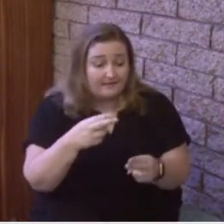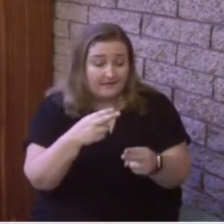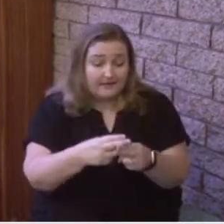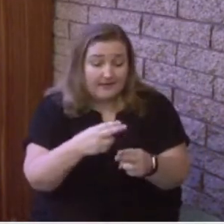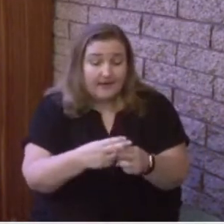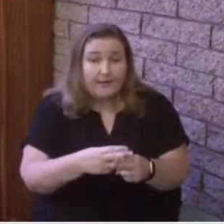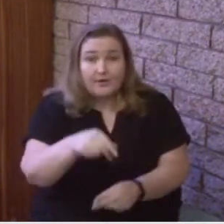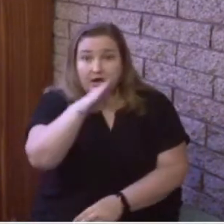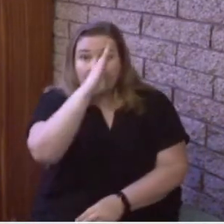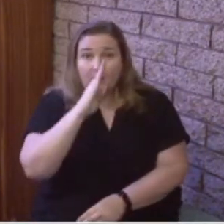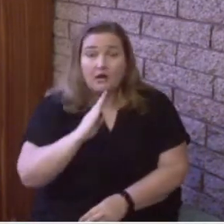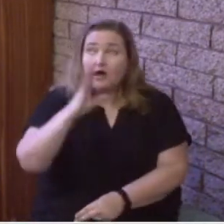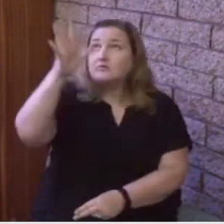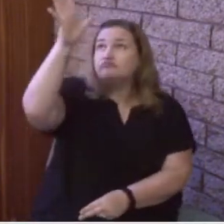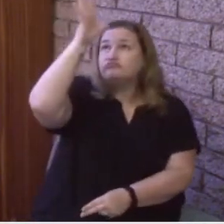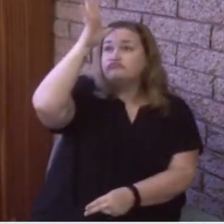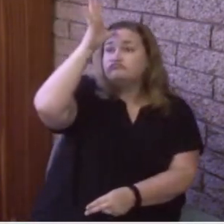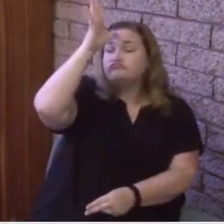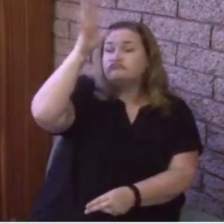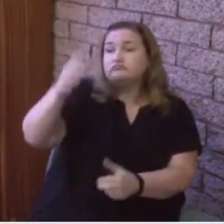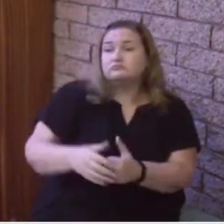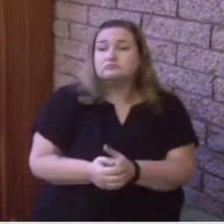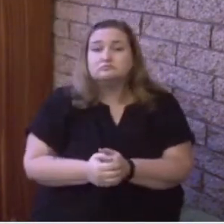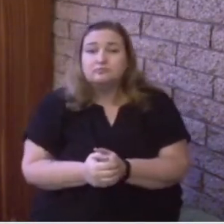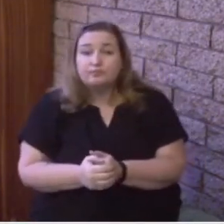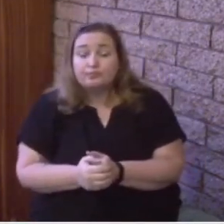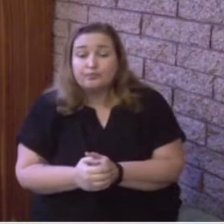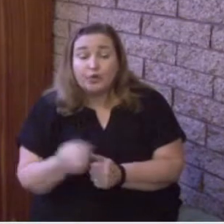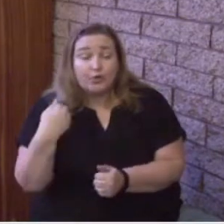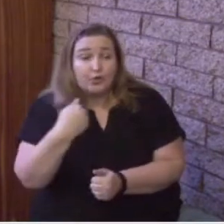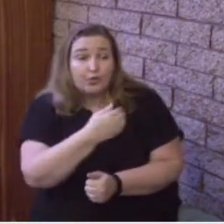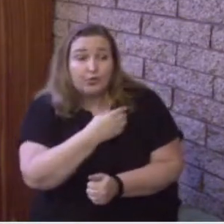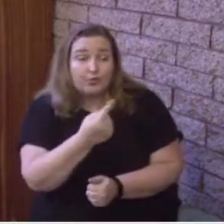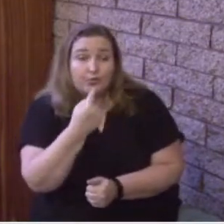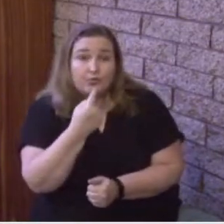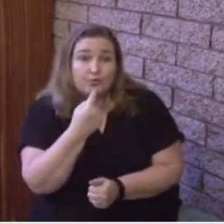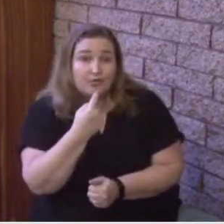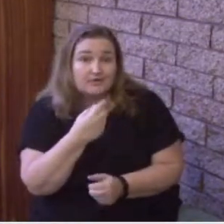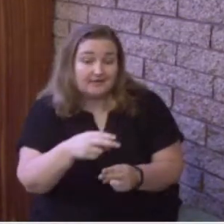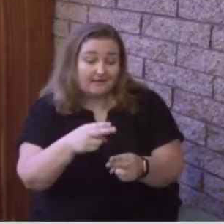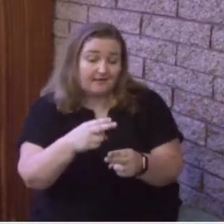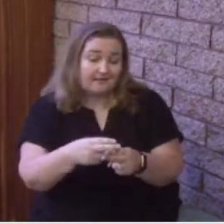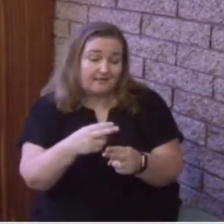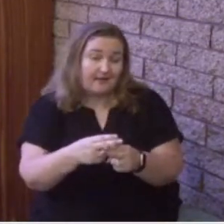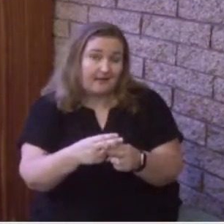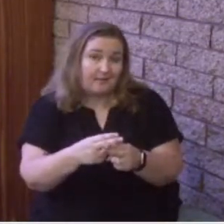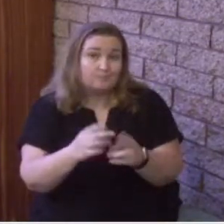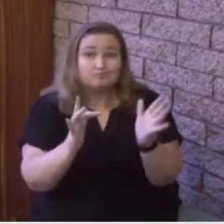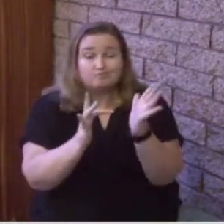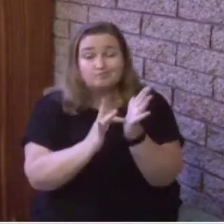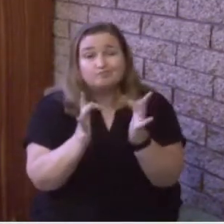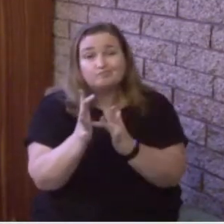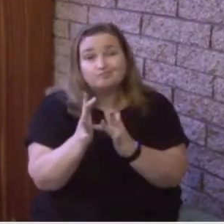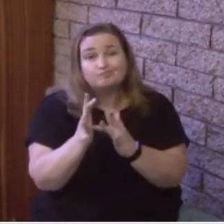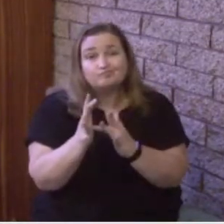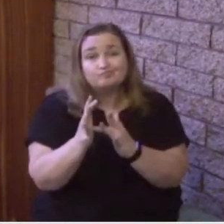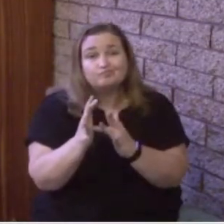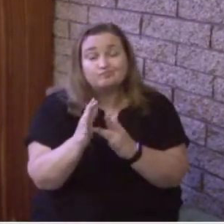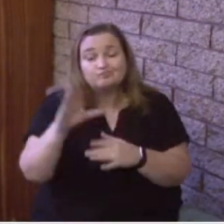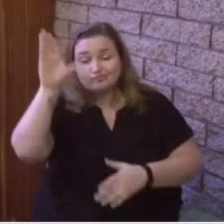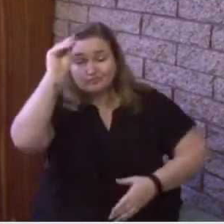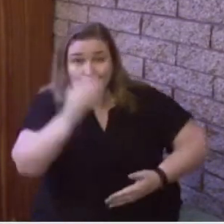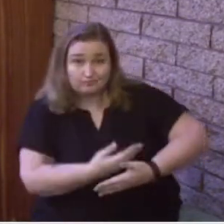We mention the name at every single worship opportunity experience of Jesus the Son.